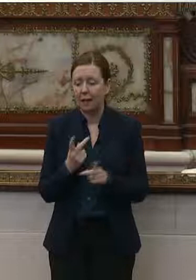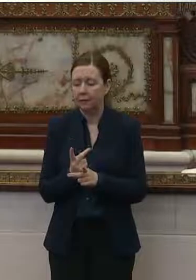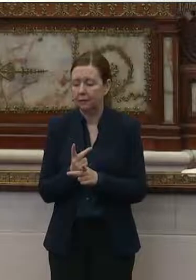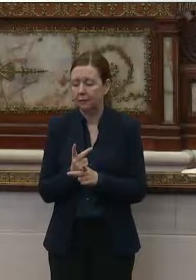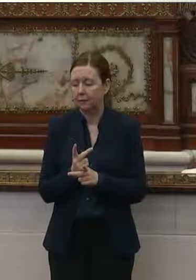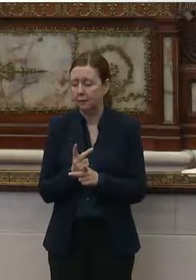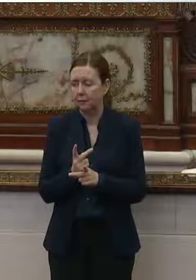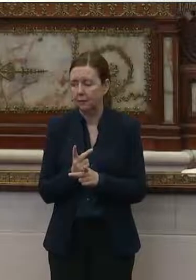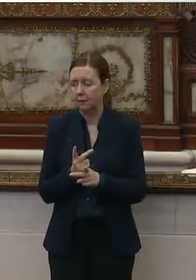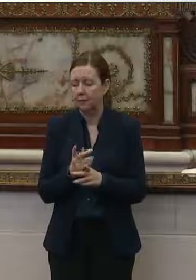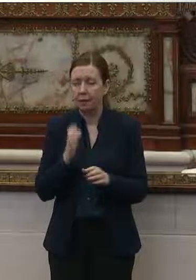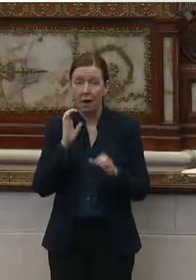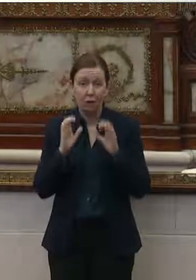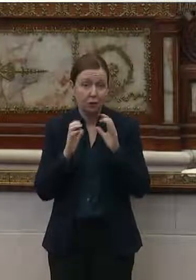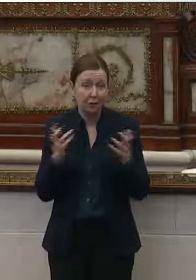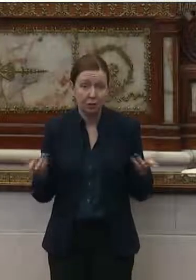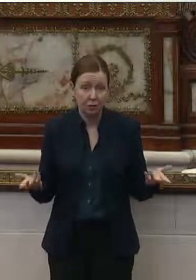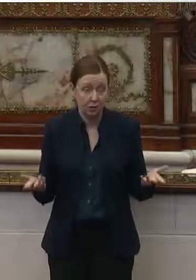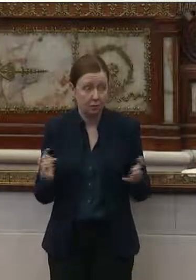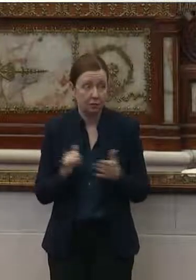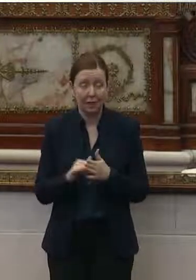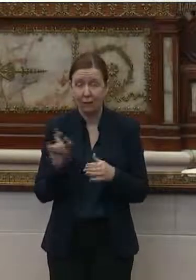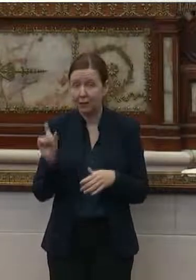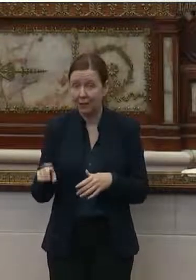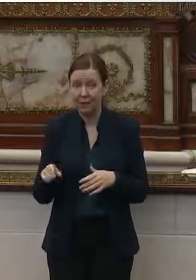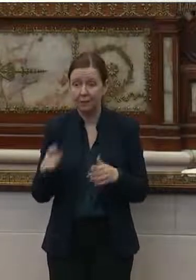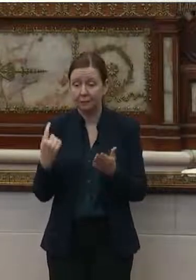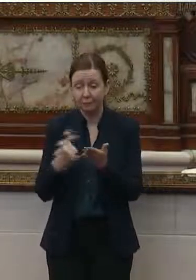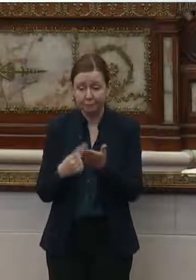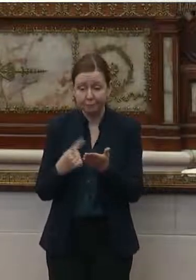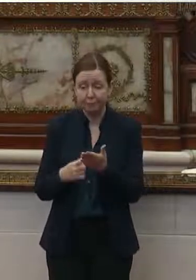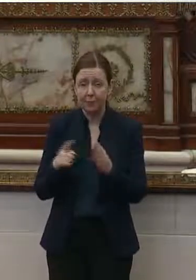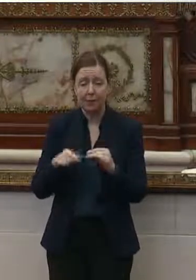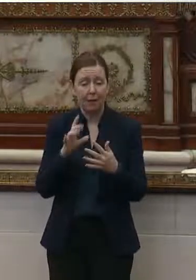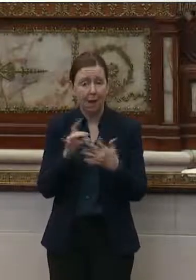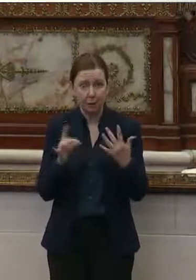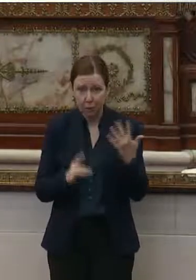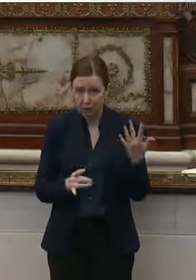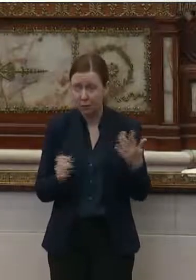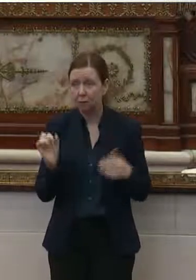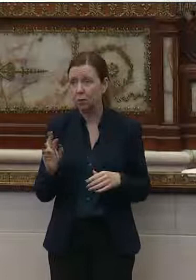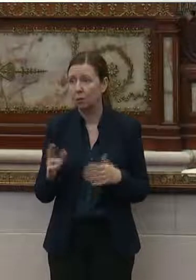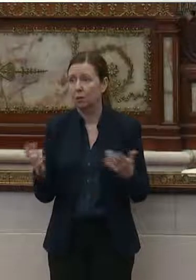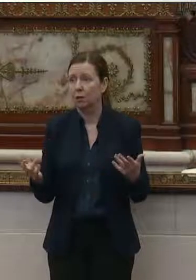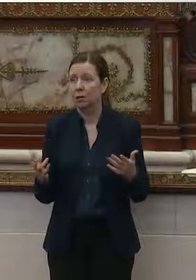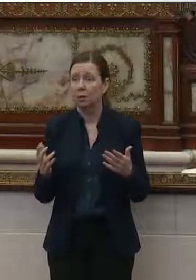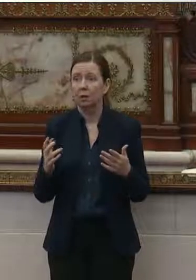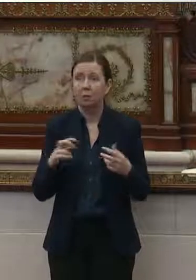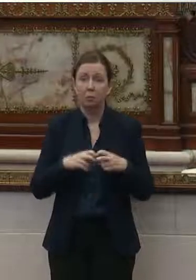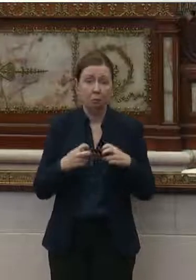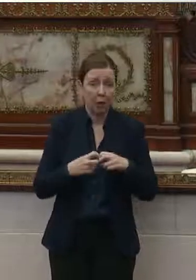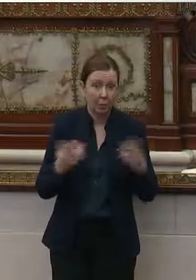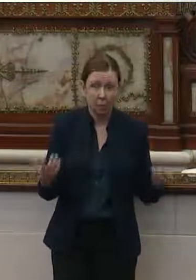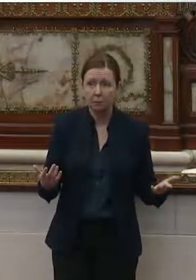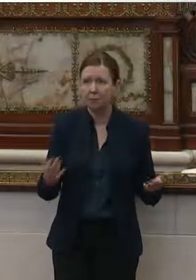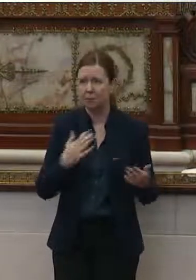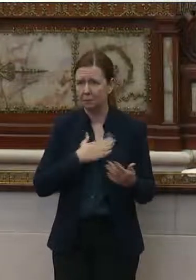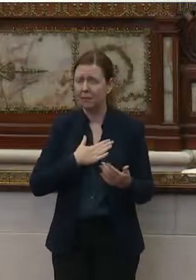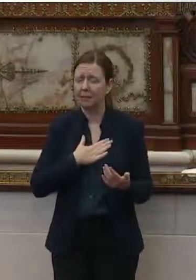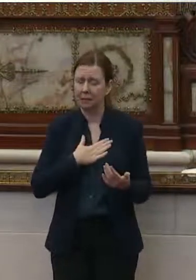conversation that you might need to talk about options or problems, please